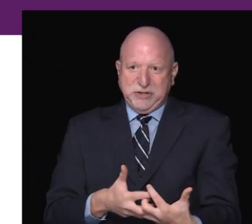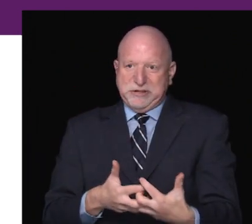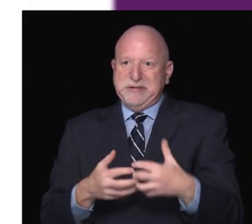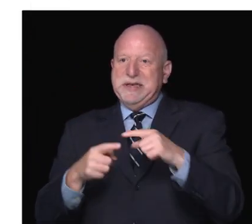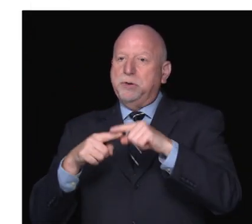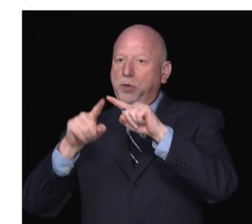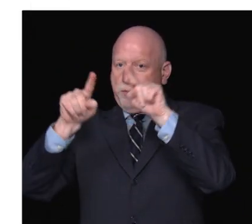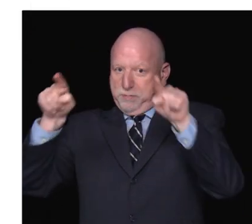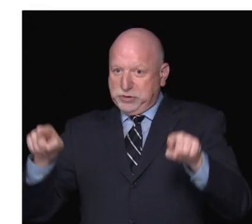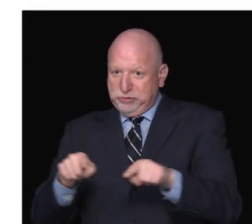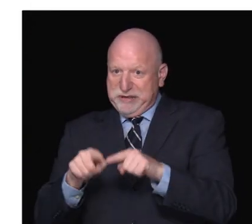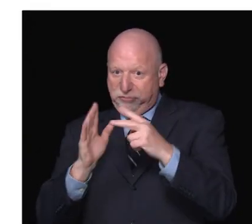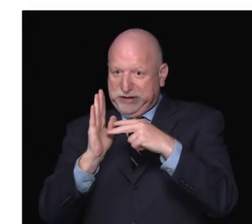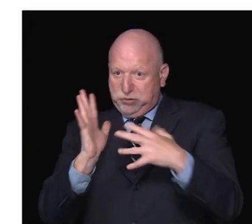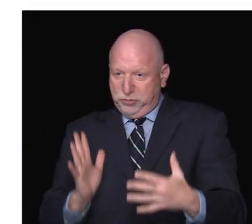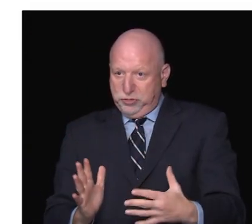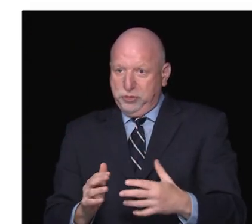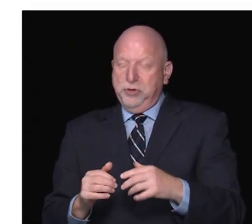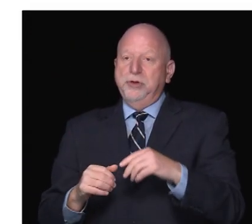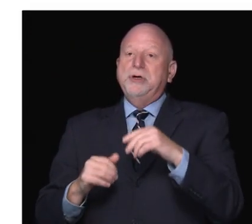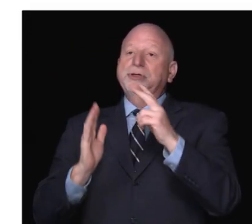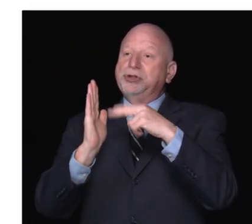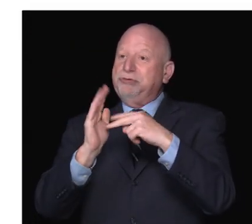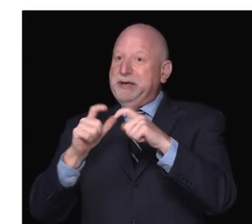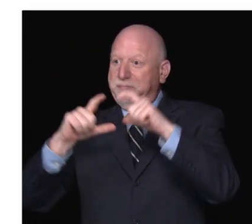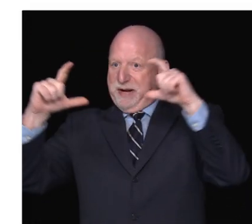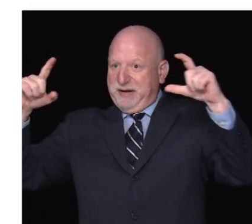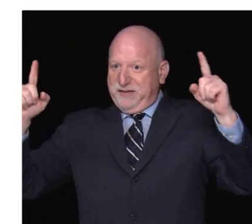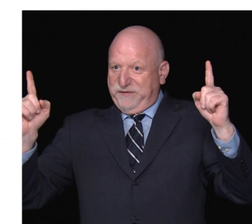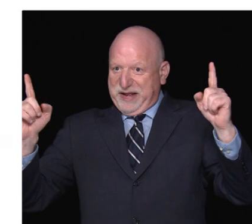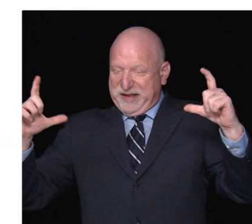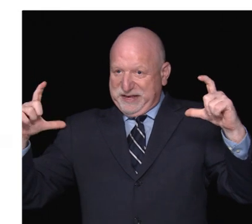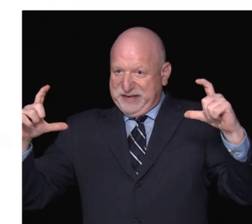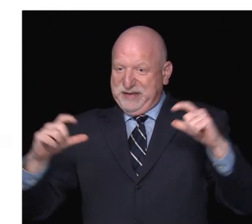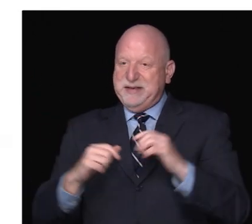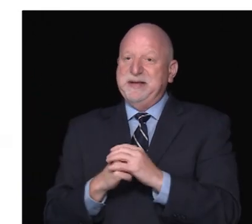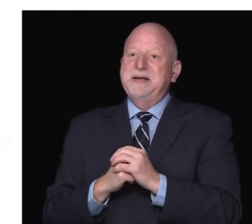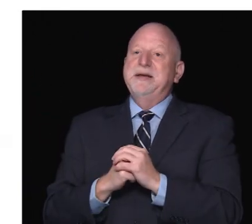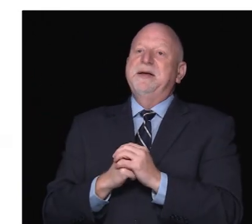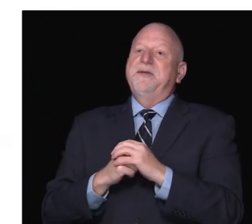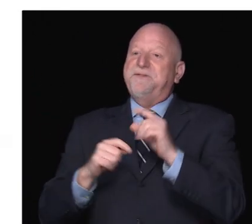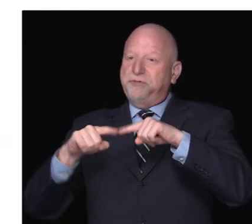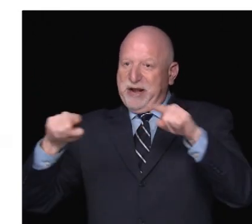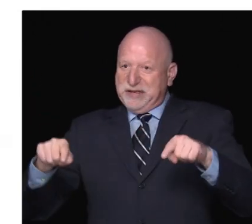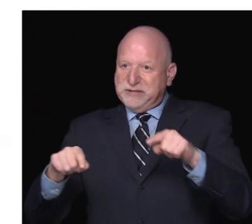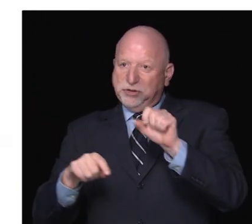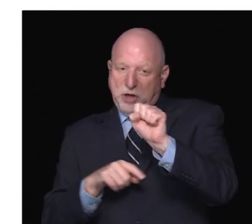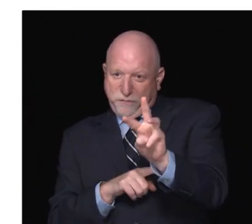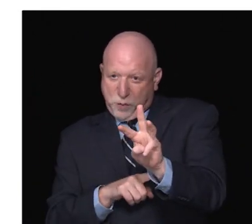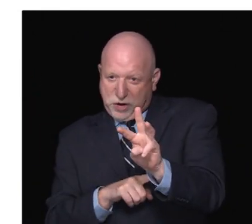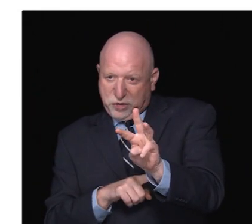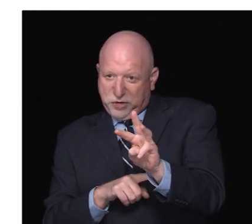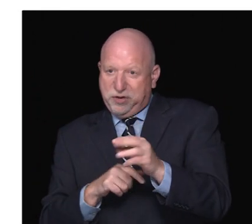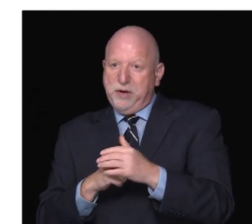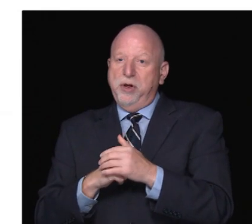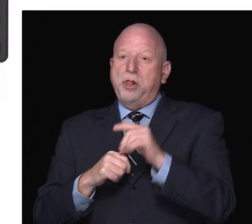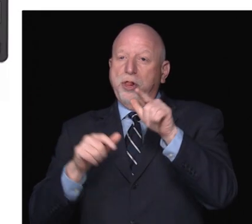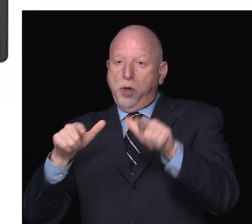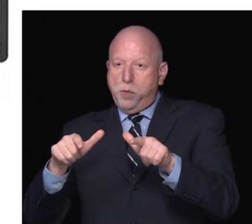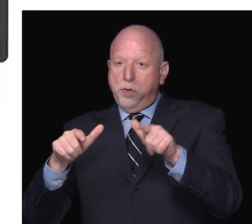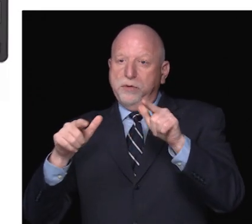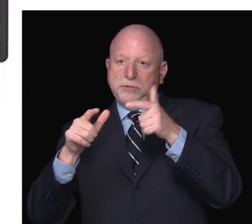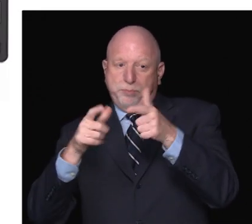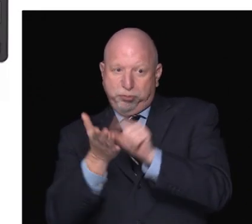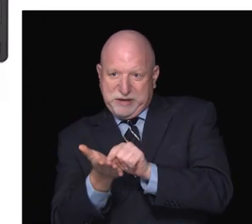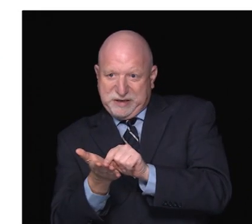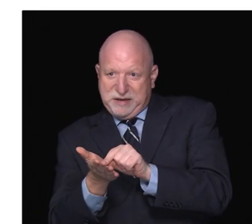to include screen and text readers, magnification devices and software, large